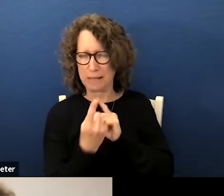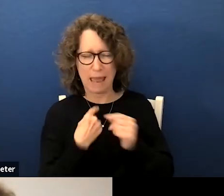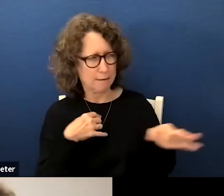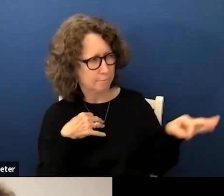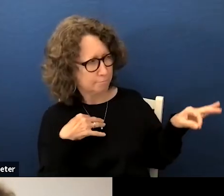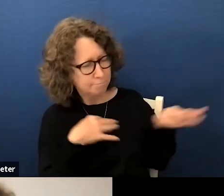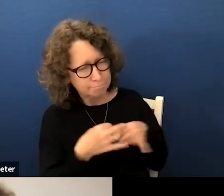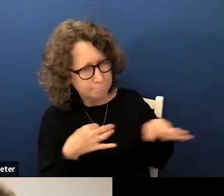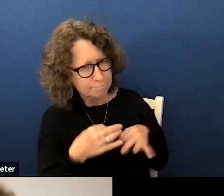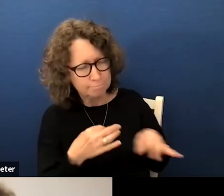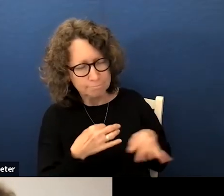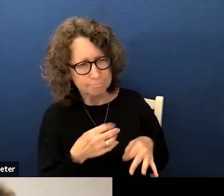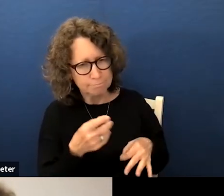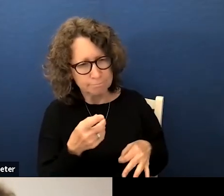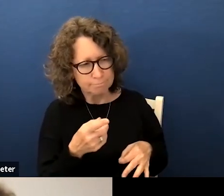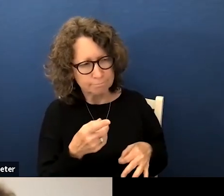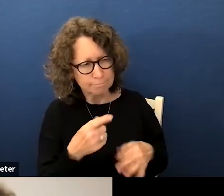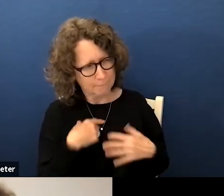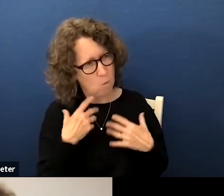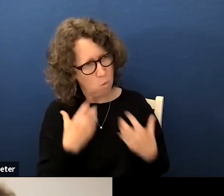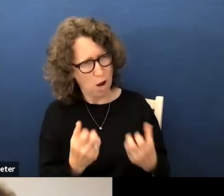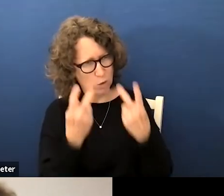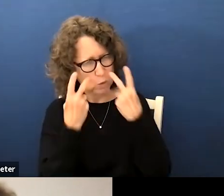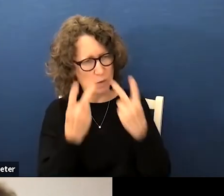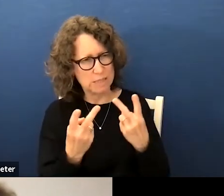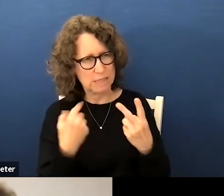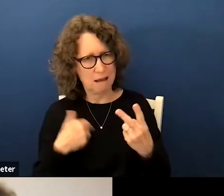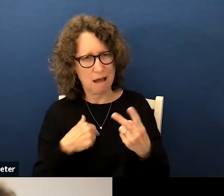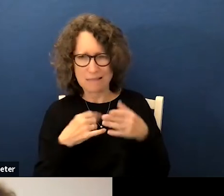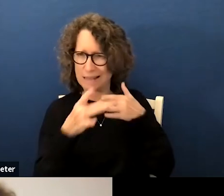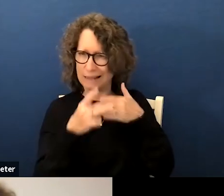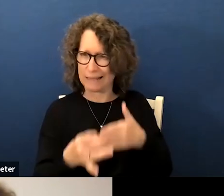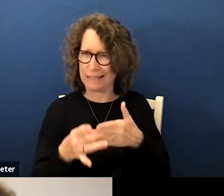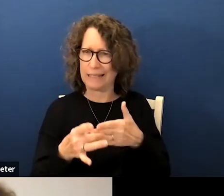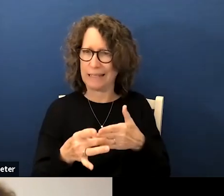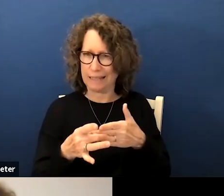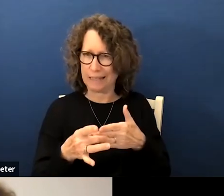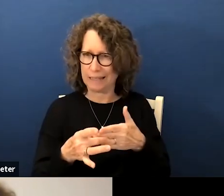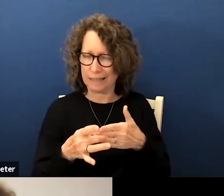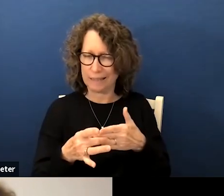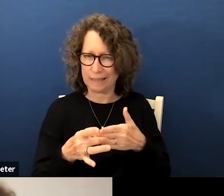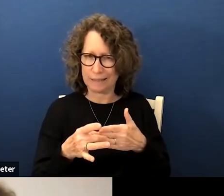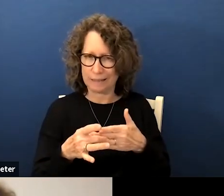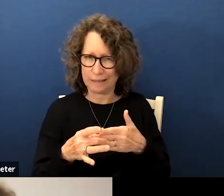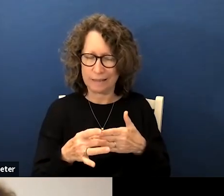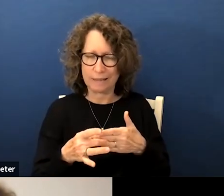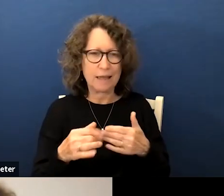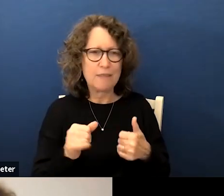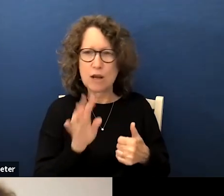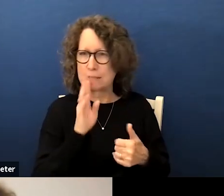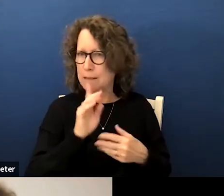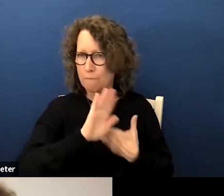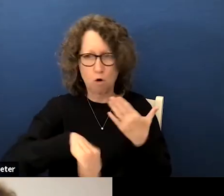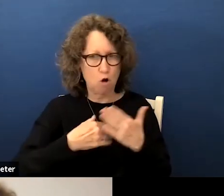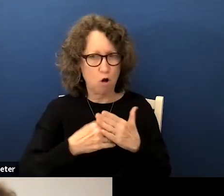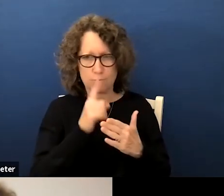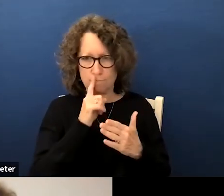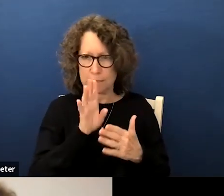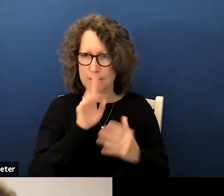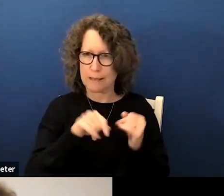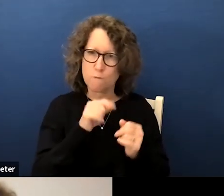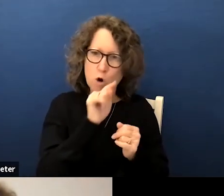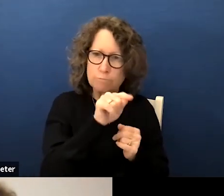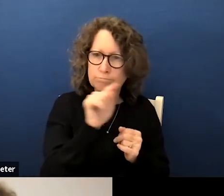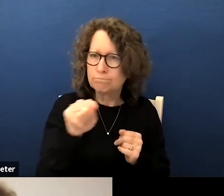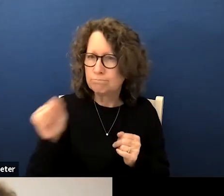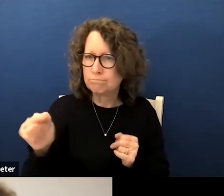to me that they would like to see us lead in this space and i'm not speaking for all i'm just speaking for some